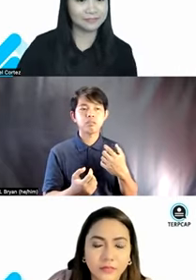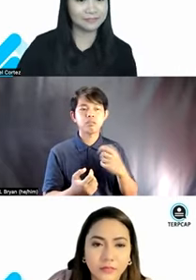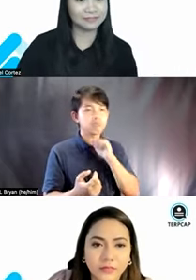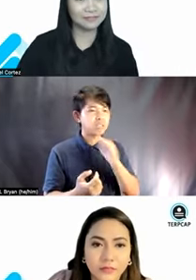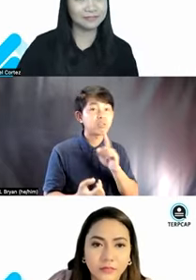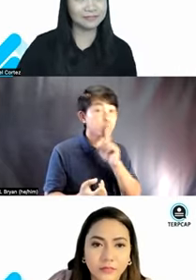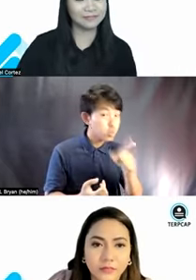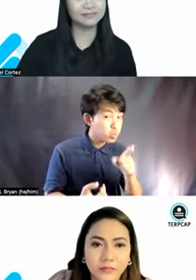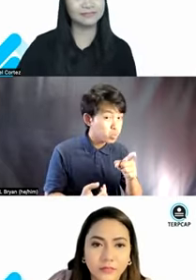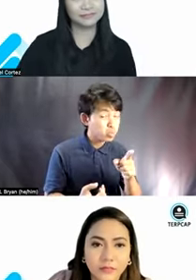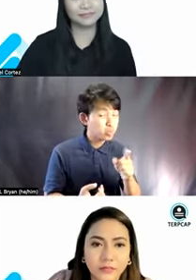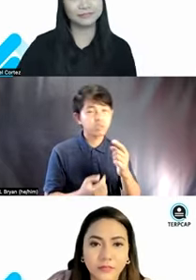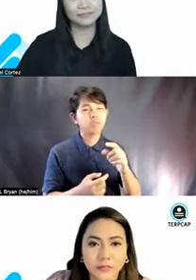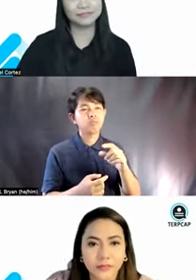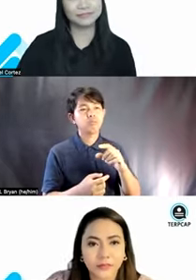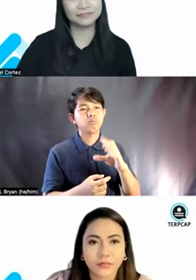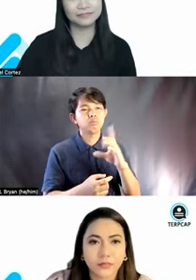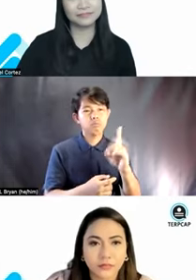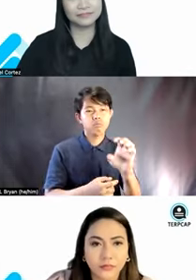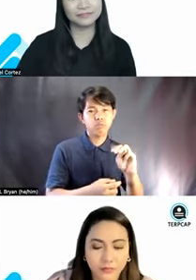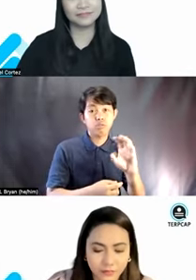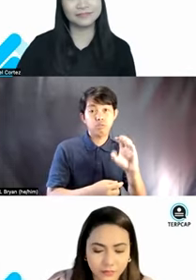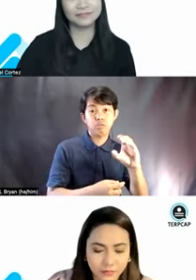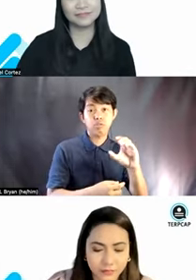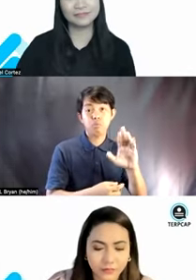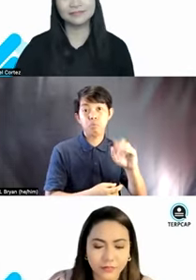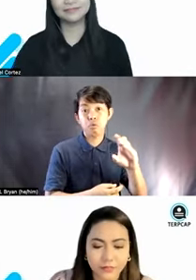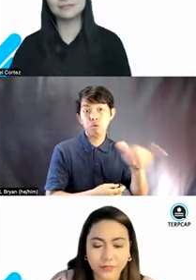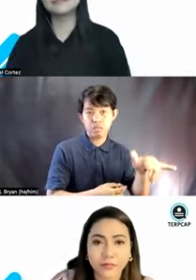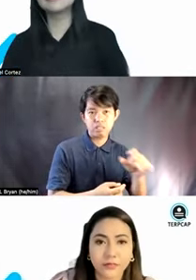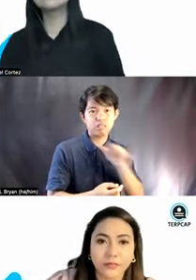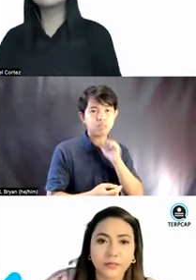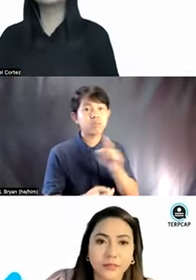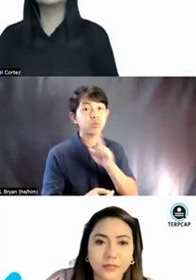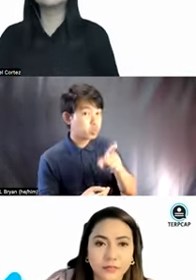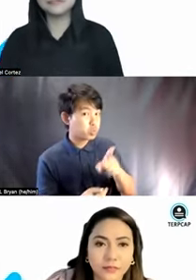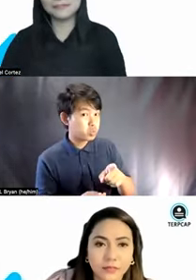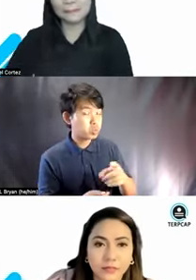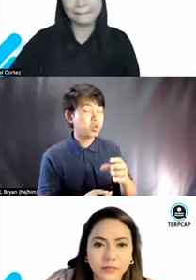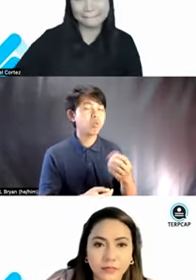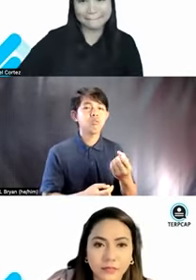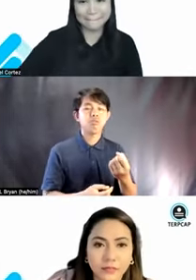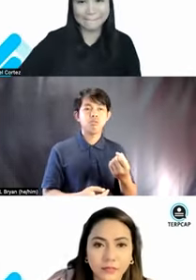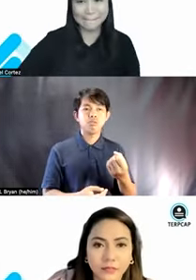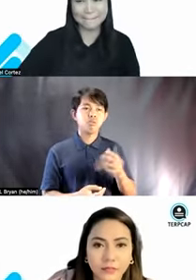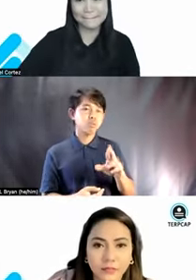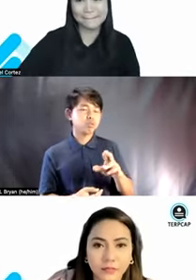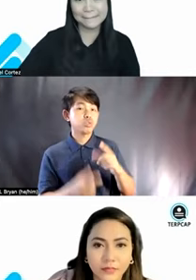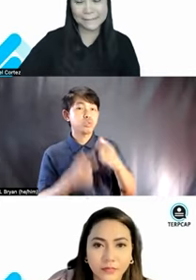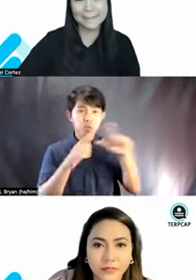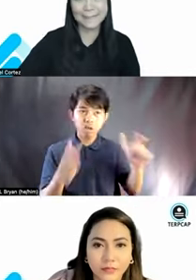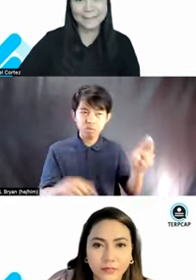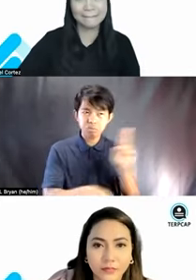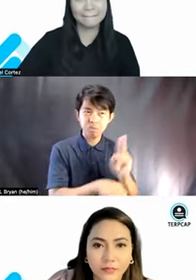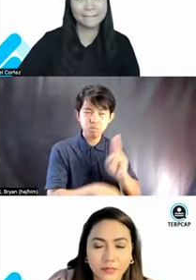true or genuine or the, uh, the, the, the, the gender, uh, the language that was used or the